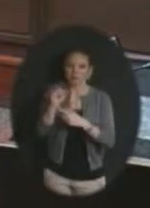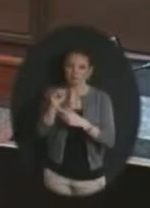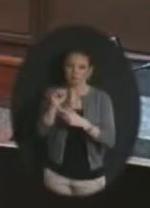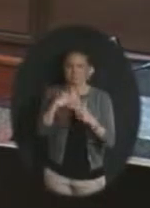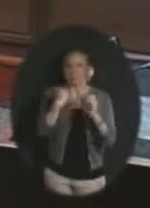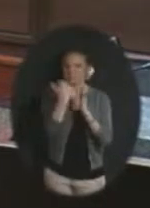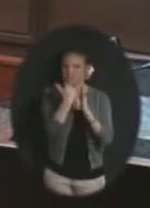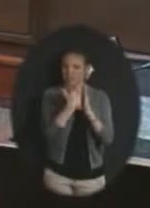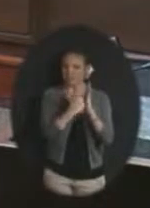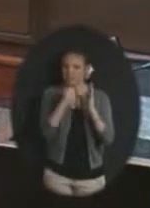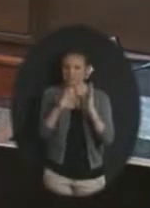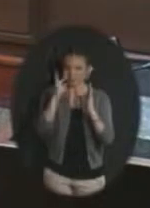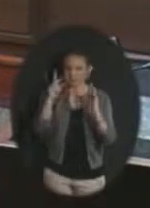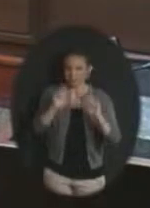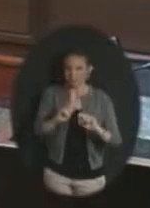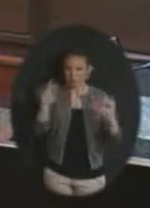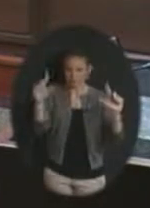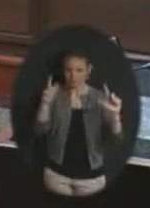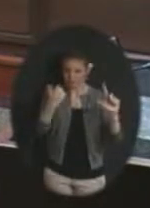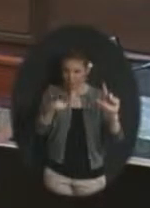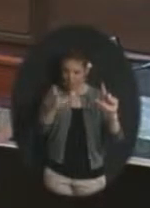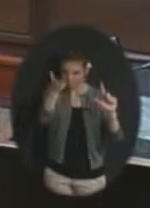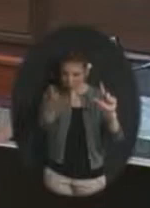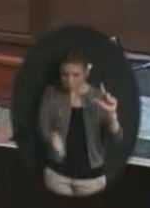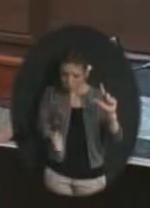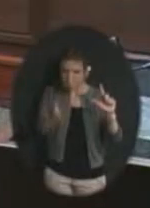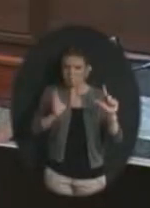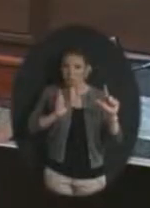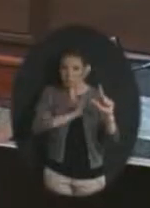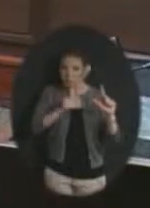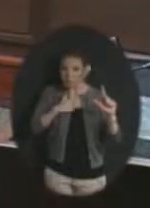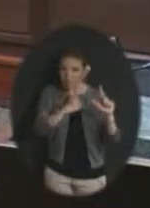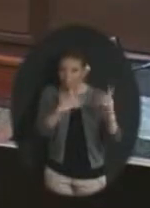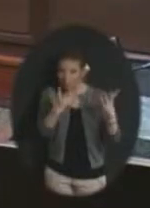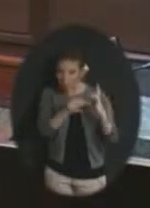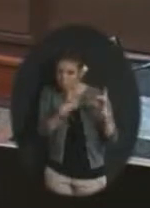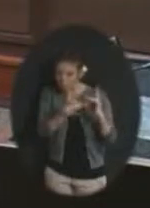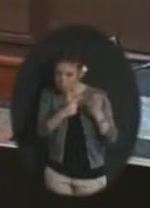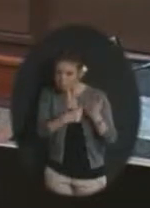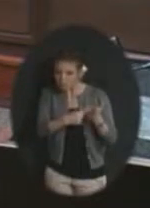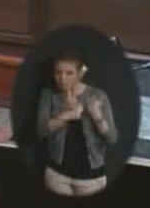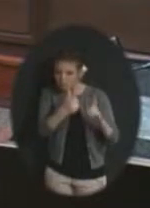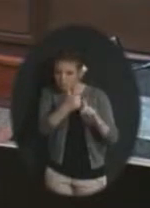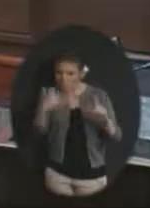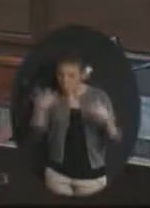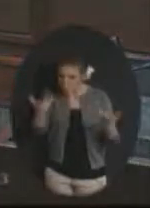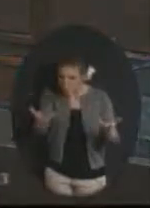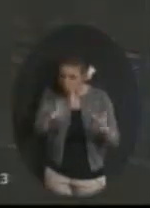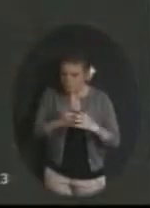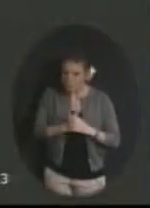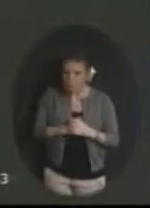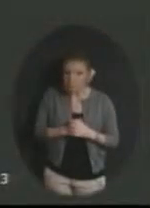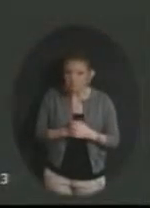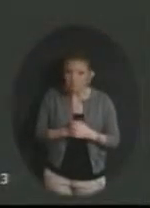here that you can see on the screen are there any items that board members would like to hold discussion right now